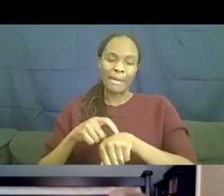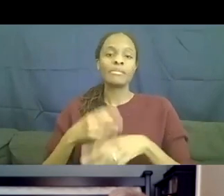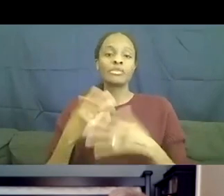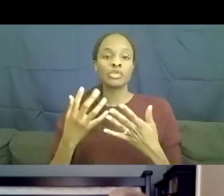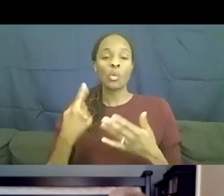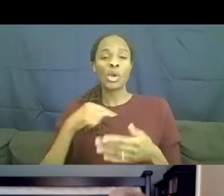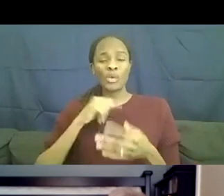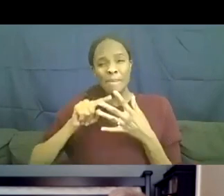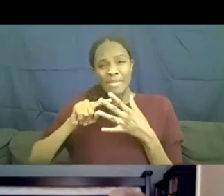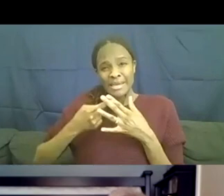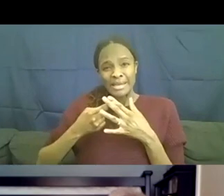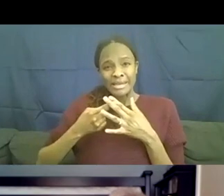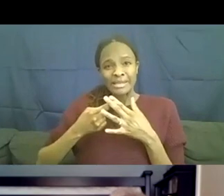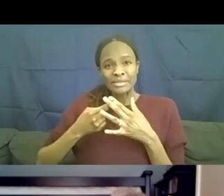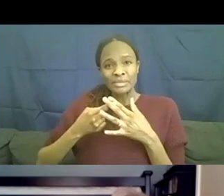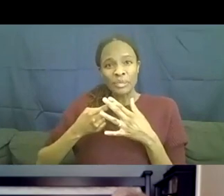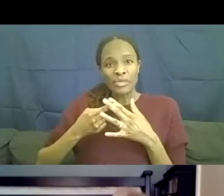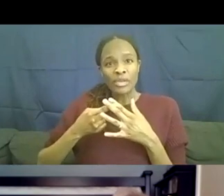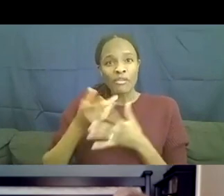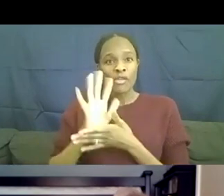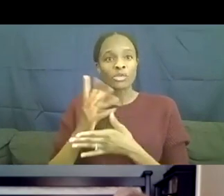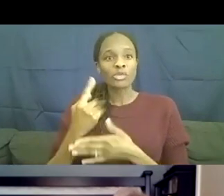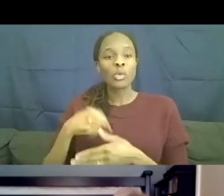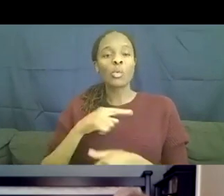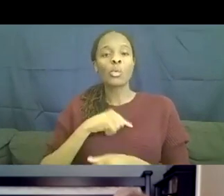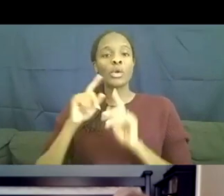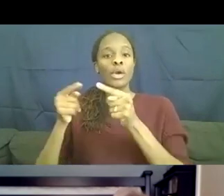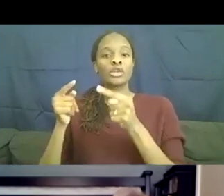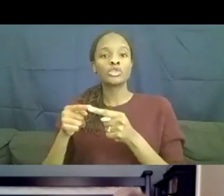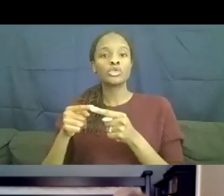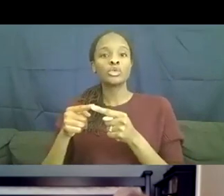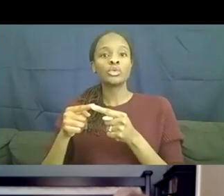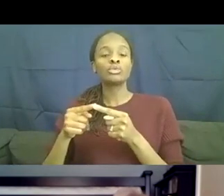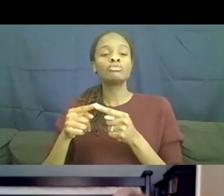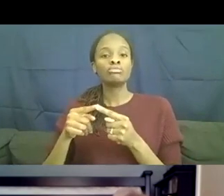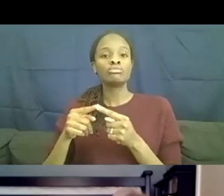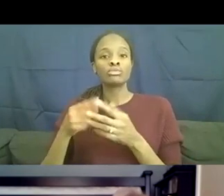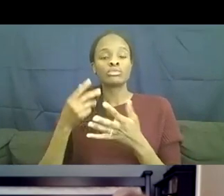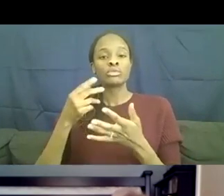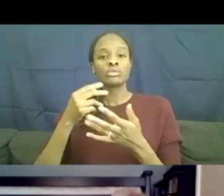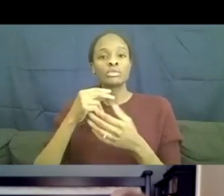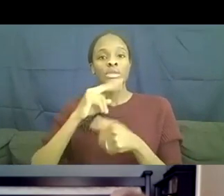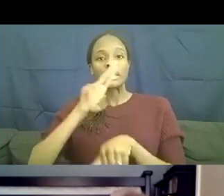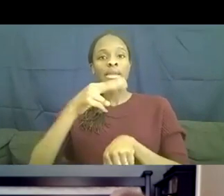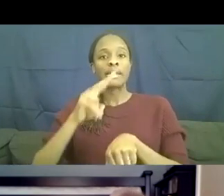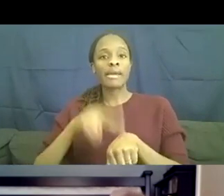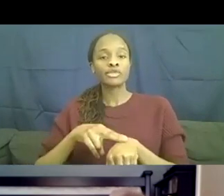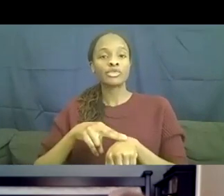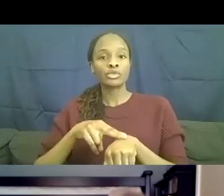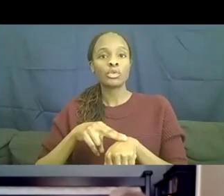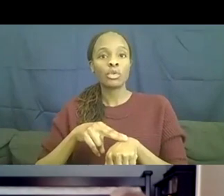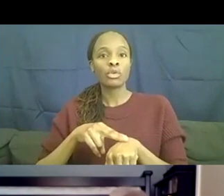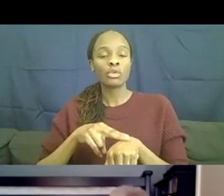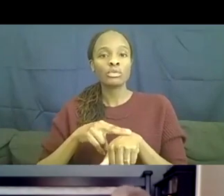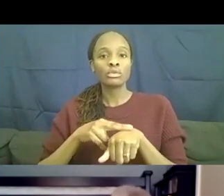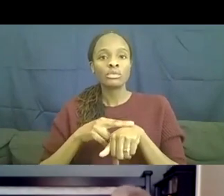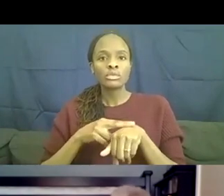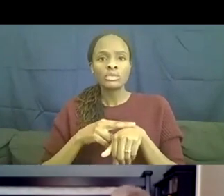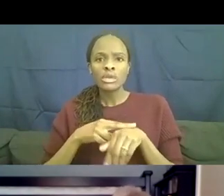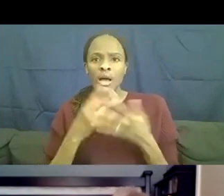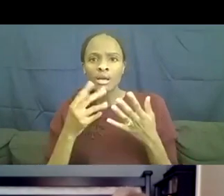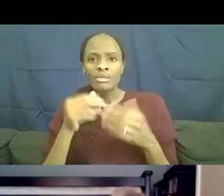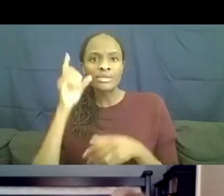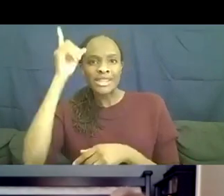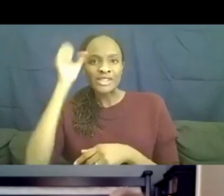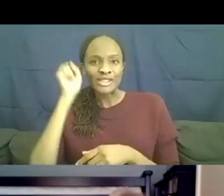So we went to the, um, down syndrome, the national down syndrome Congress, Congress convention. I say that right. Gail and DSC.